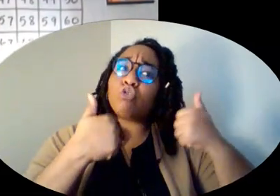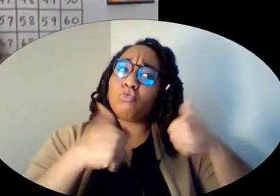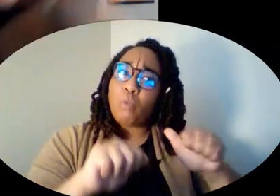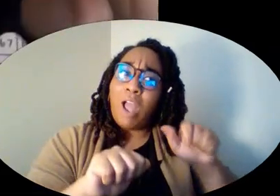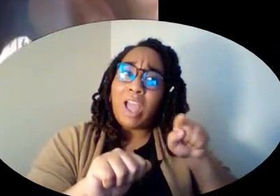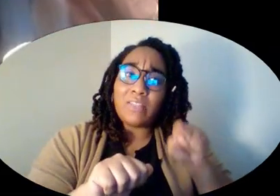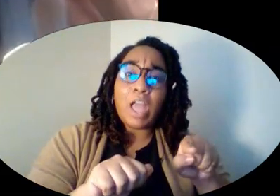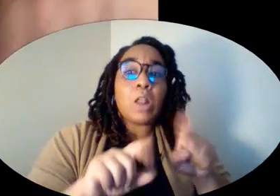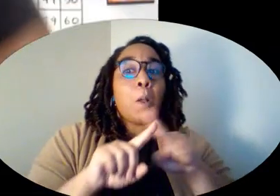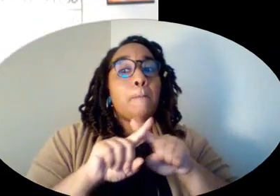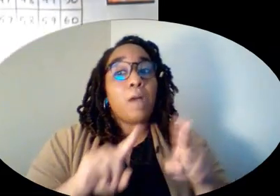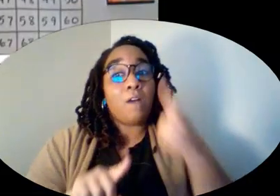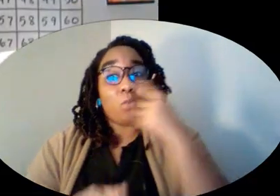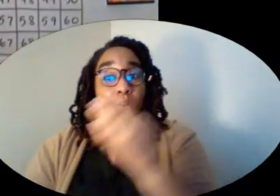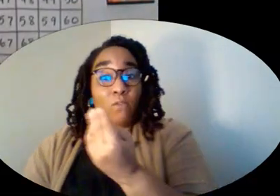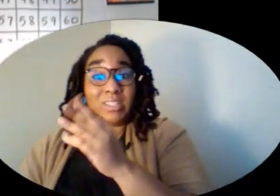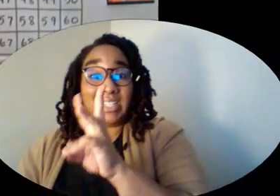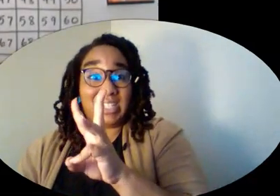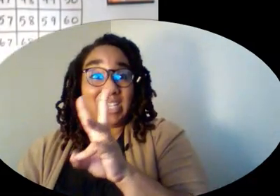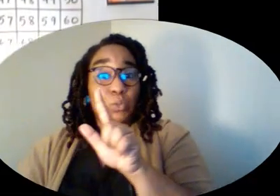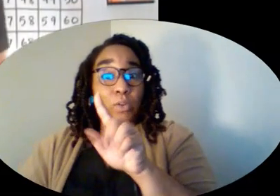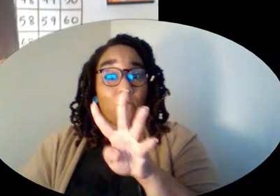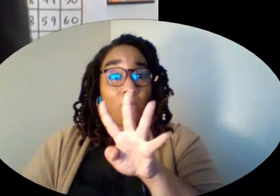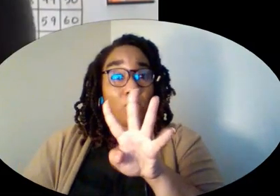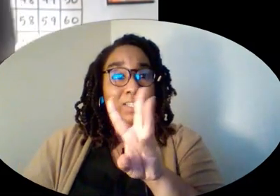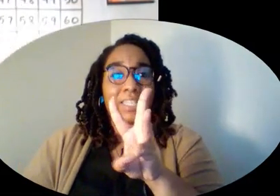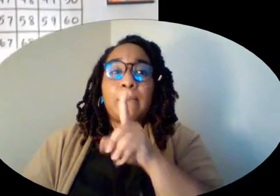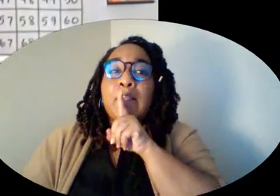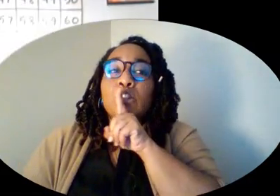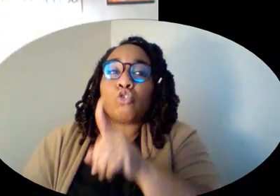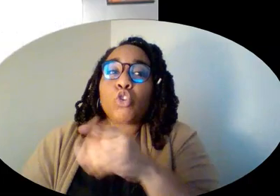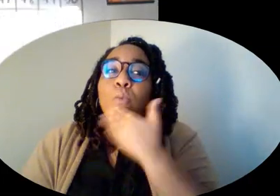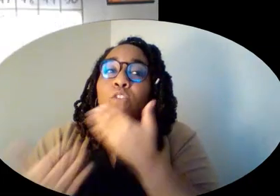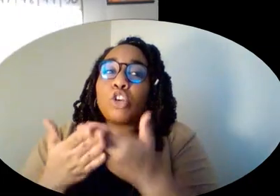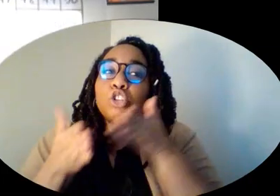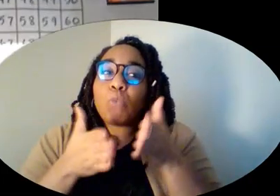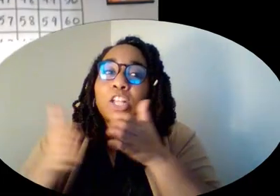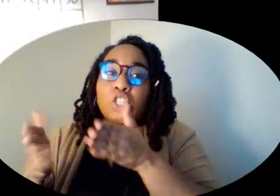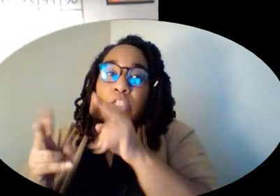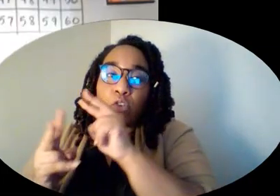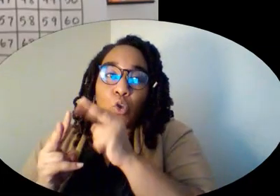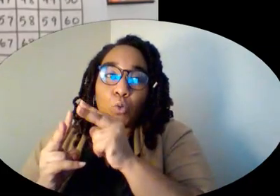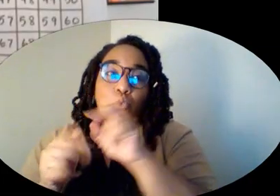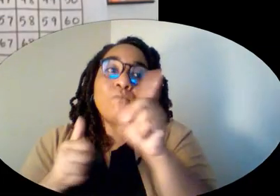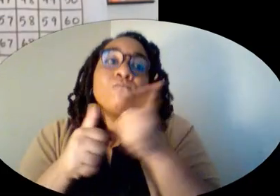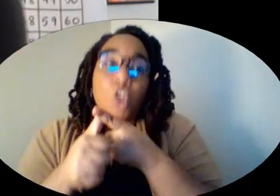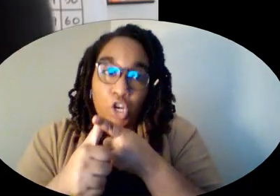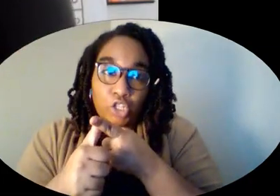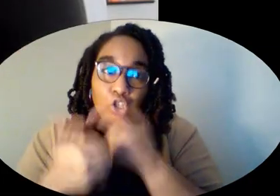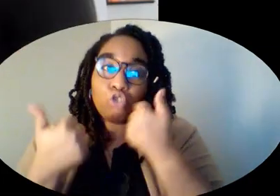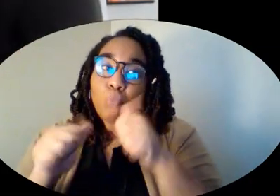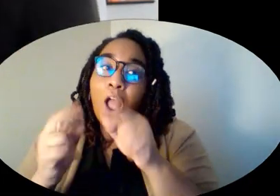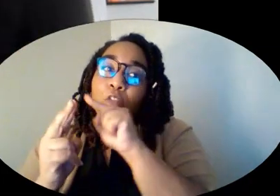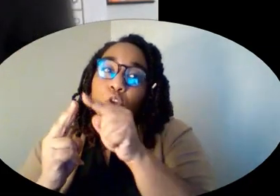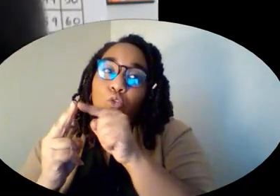fantastic strategies for these sets over here, right? Maybe you even try one of these sets first and